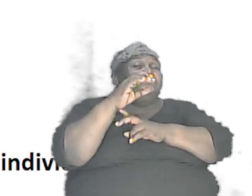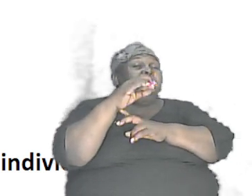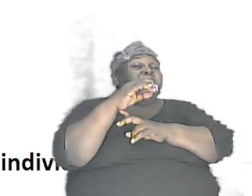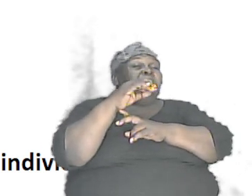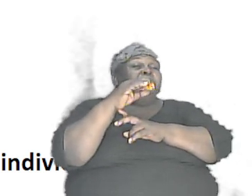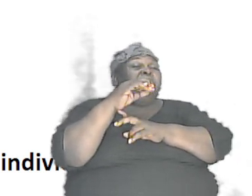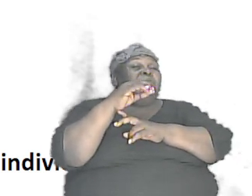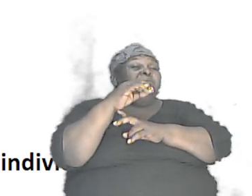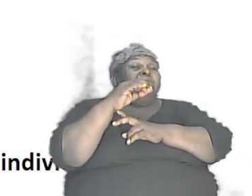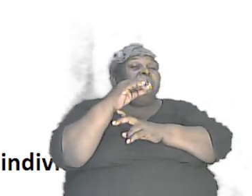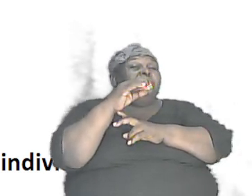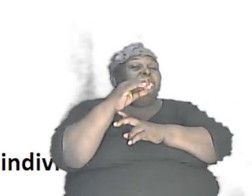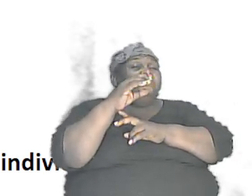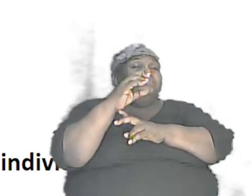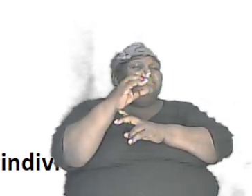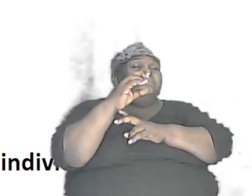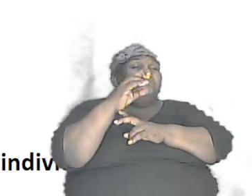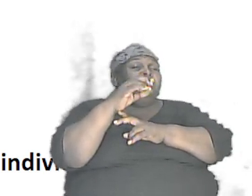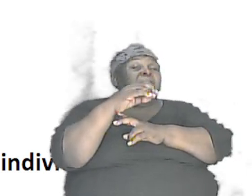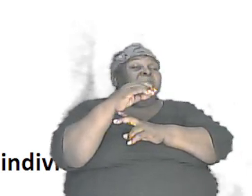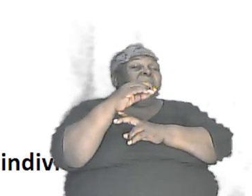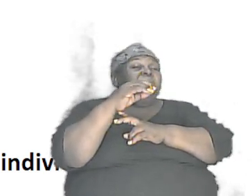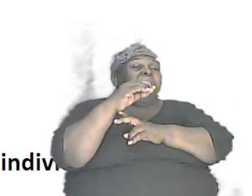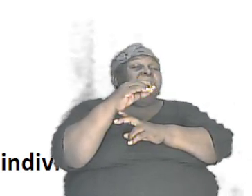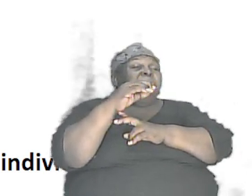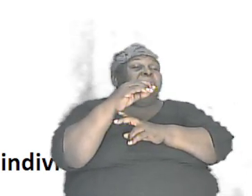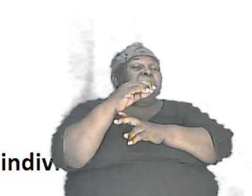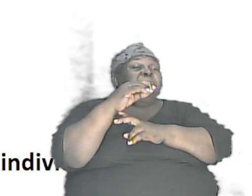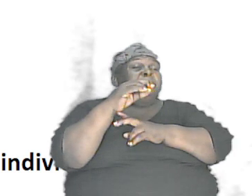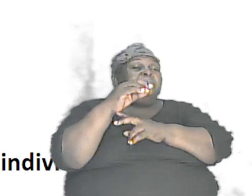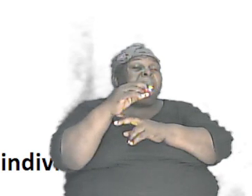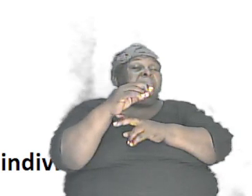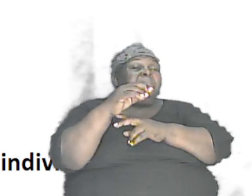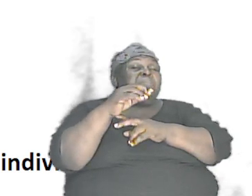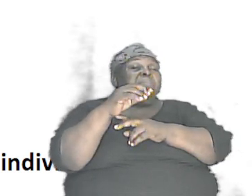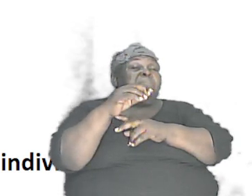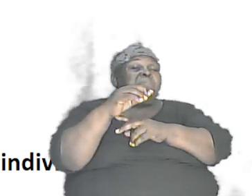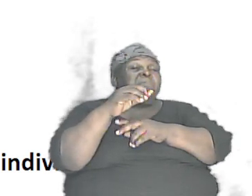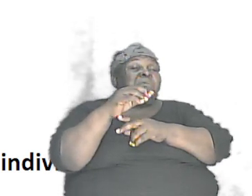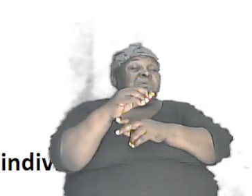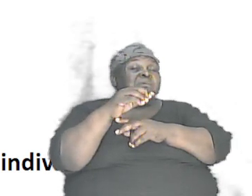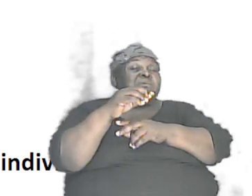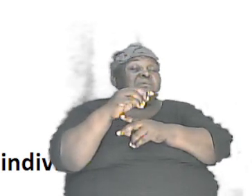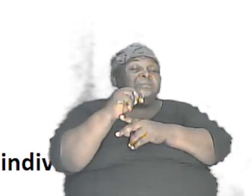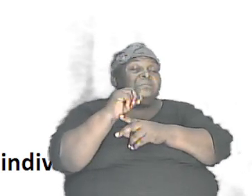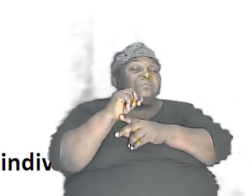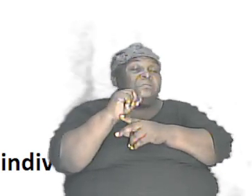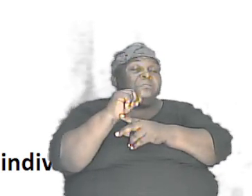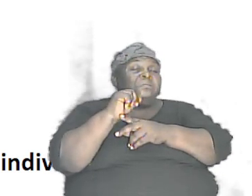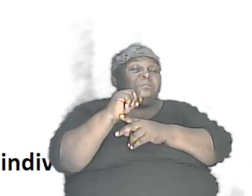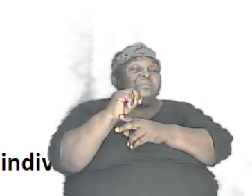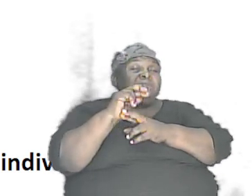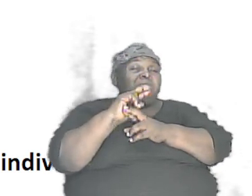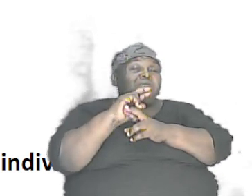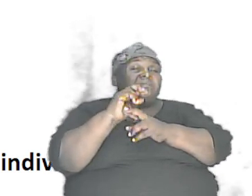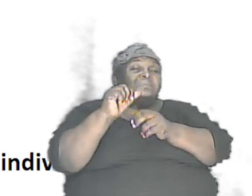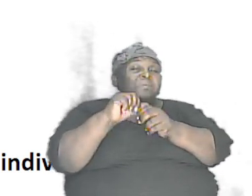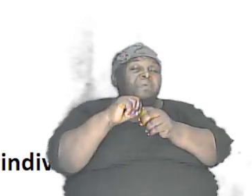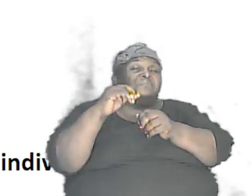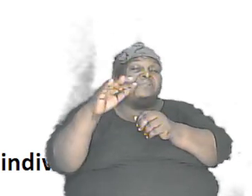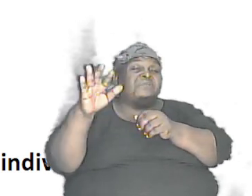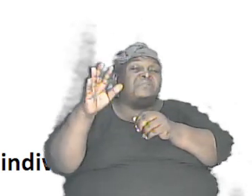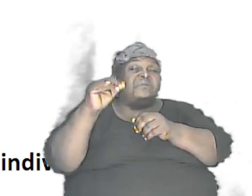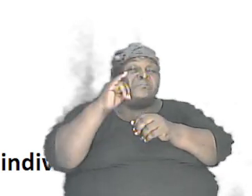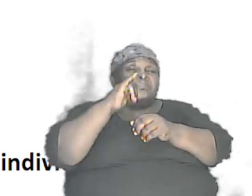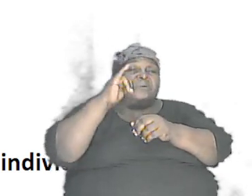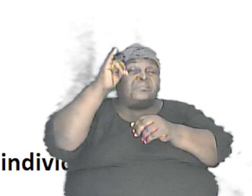they can receive anything there that the parents have. Alright, so let